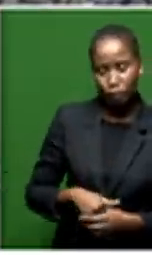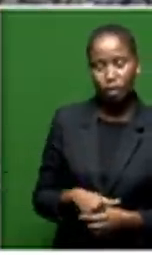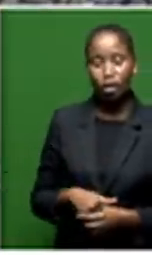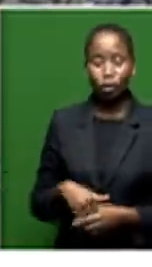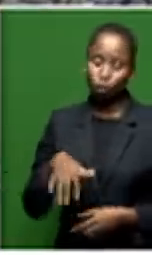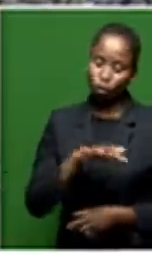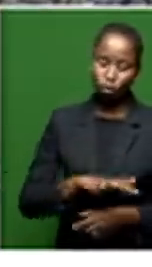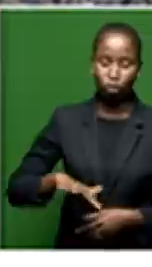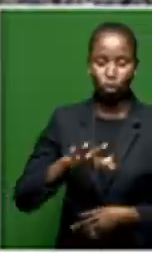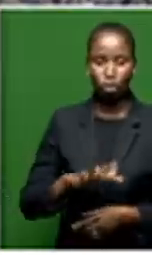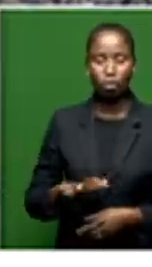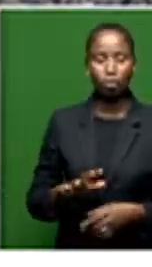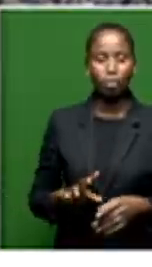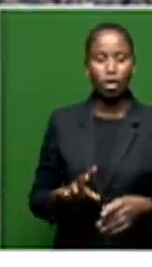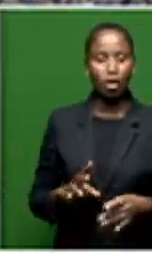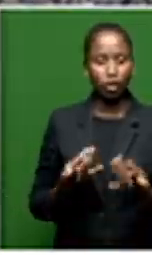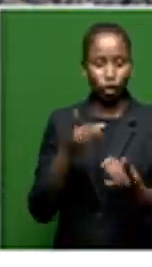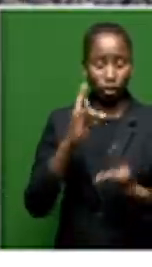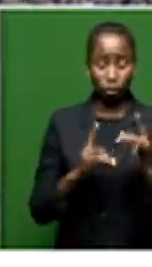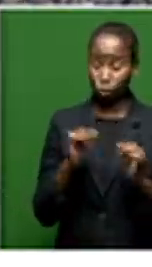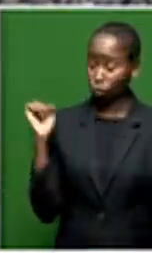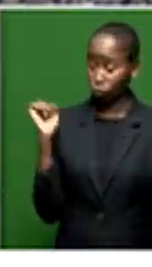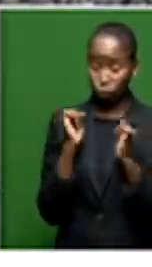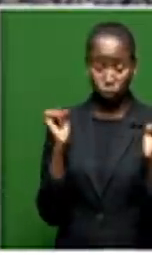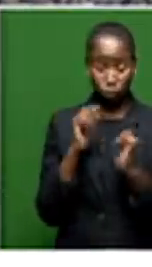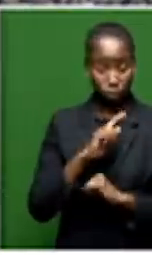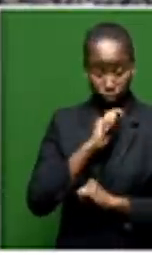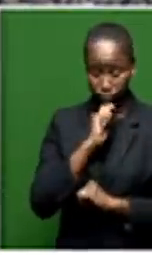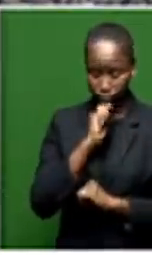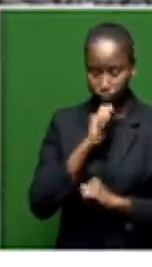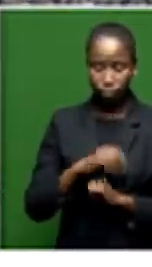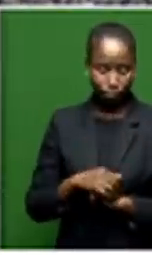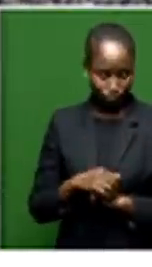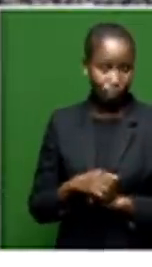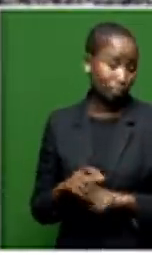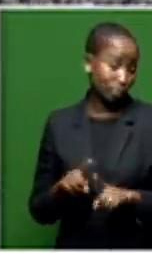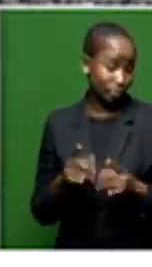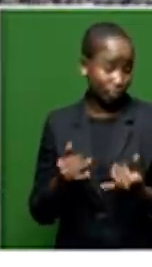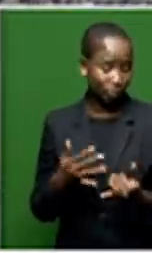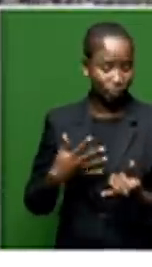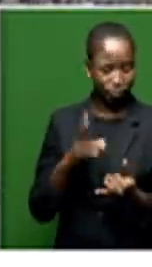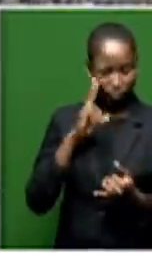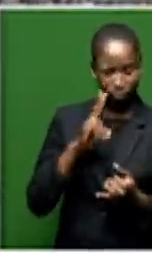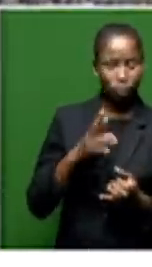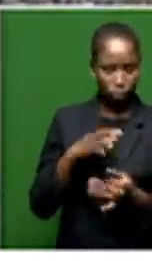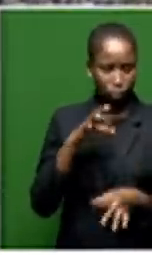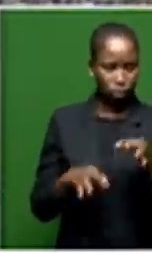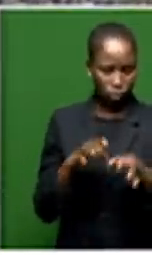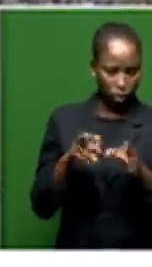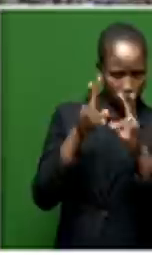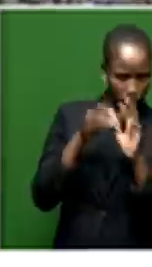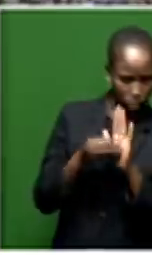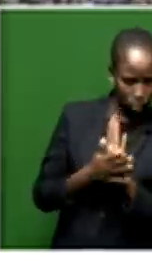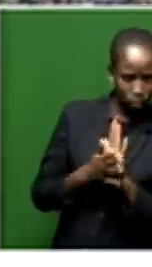of Roses in this freezing morning as we seek to tick that political register on which ANC